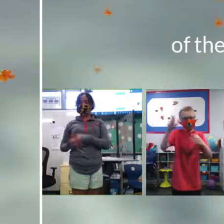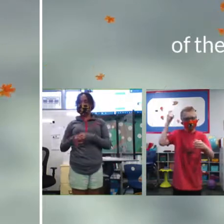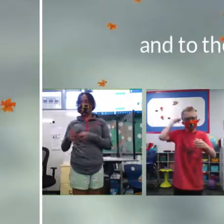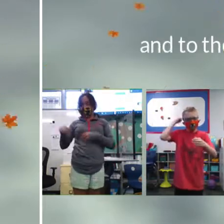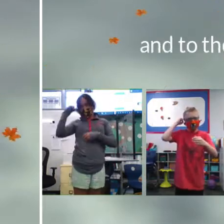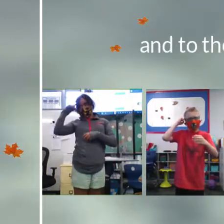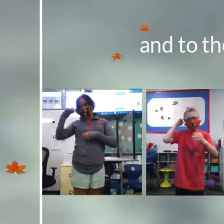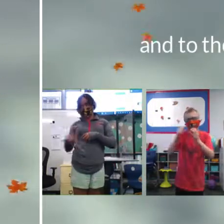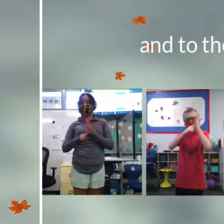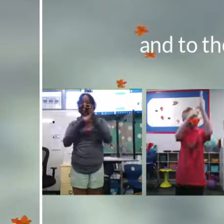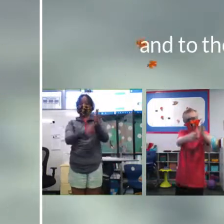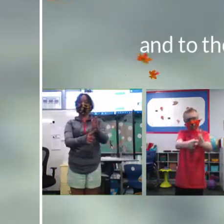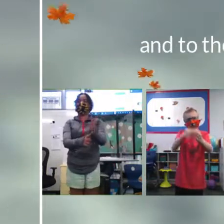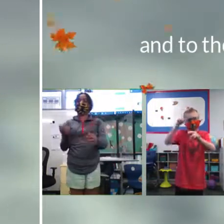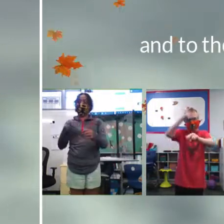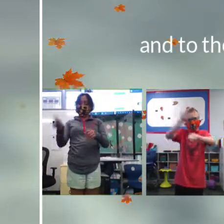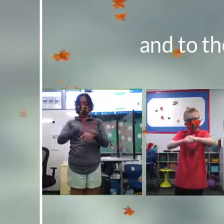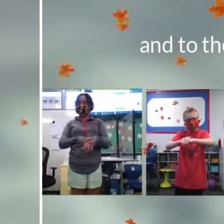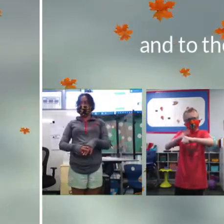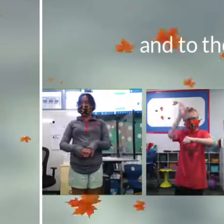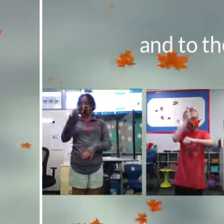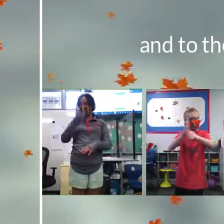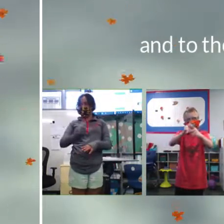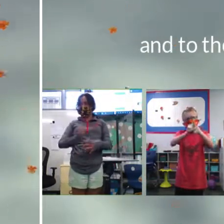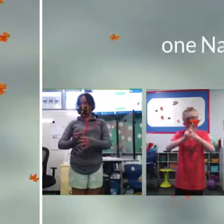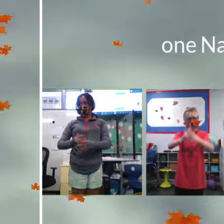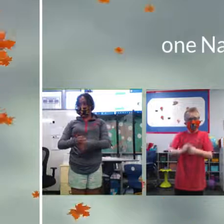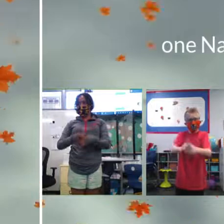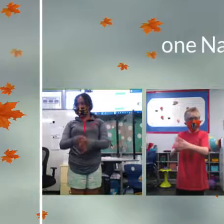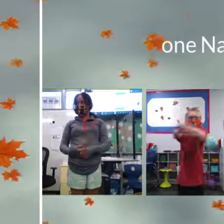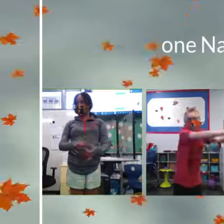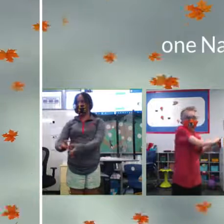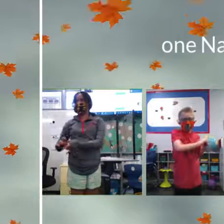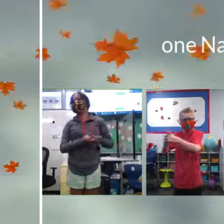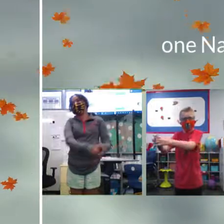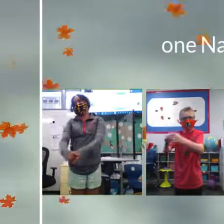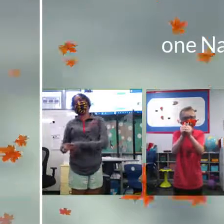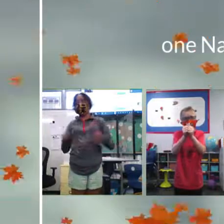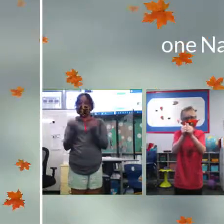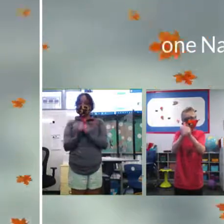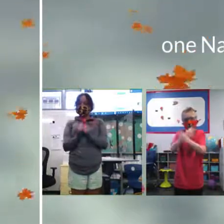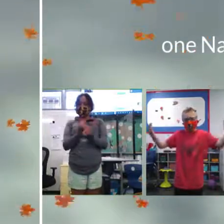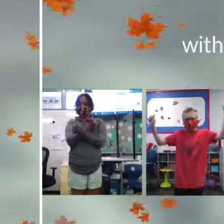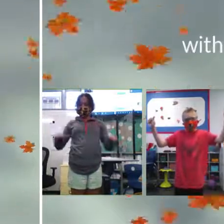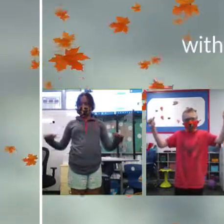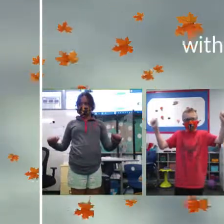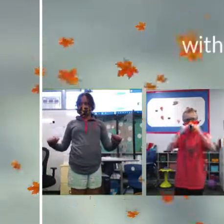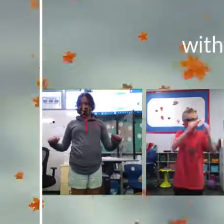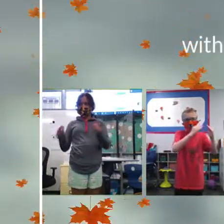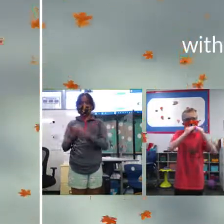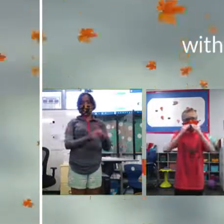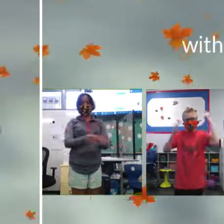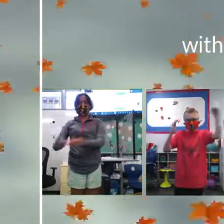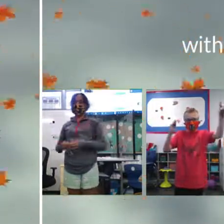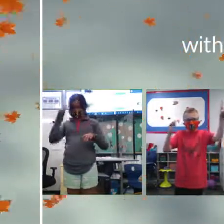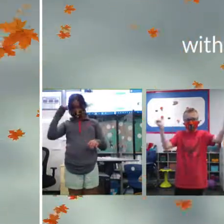America. And to the republic for which it stands, one nation. Under God and the principle with liberty.